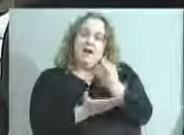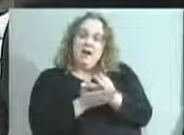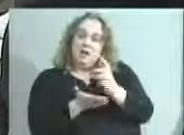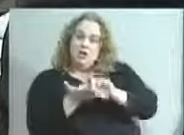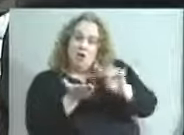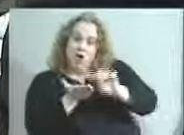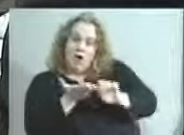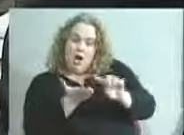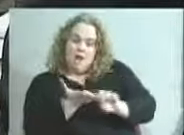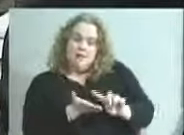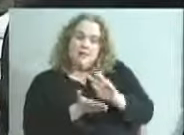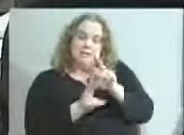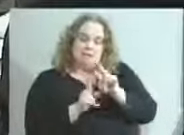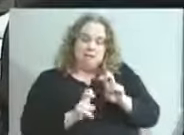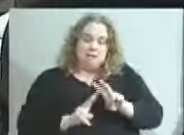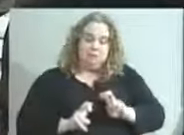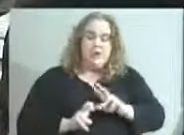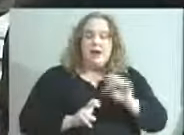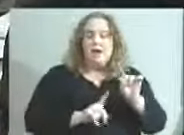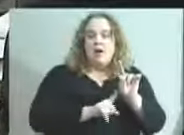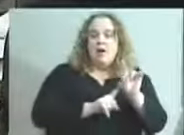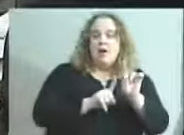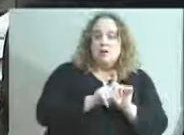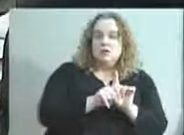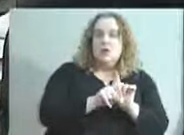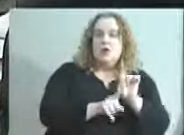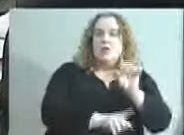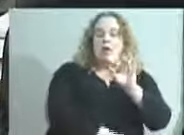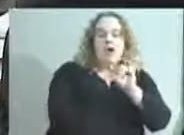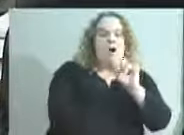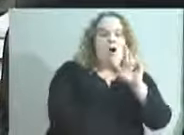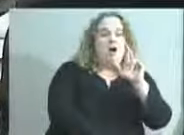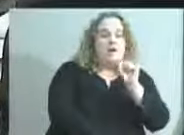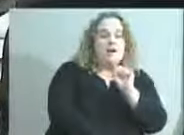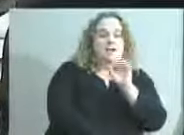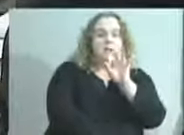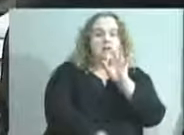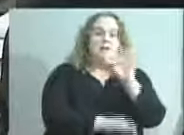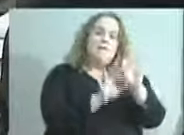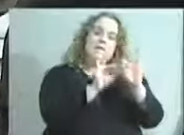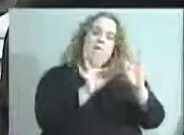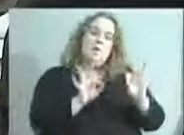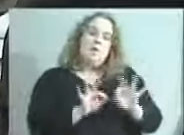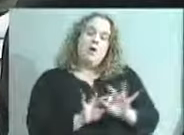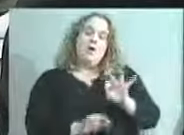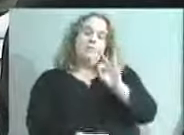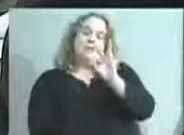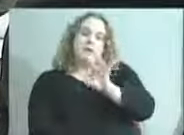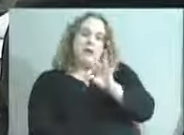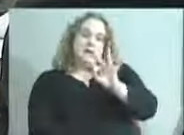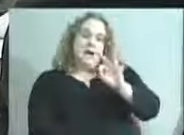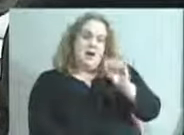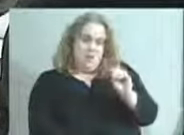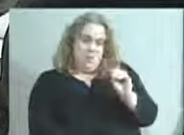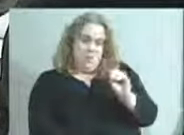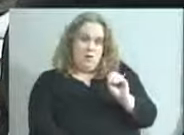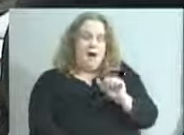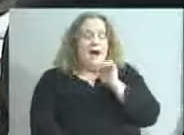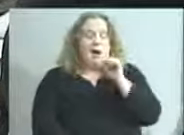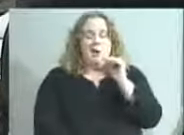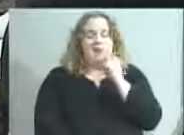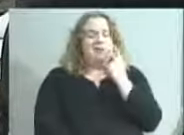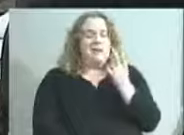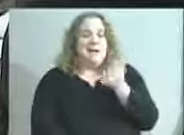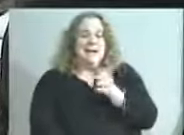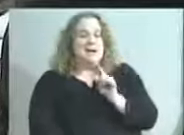board for accuracy against the financial records. So, I don't see any real opportunity, even if the